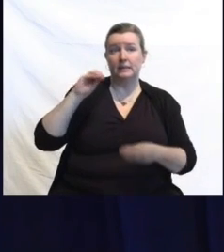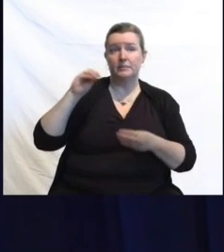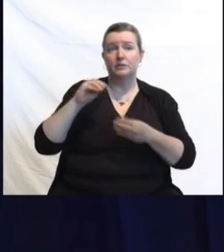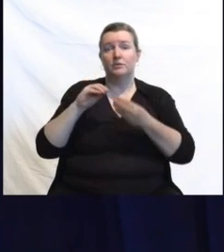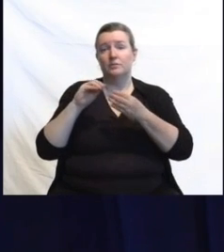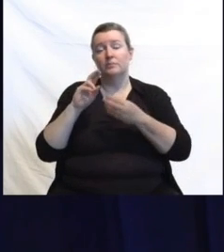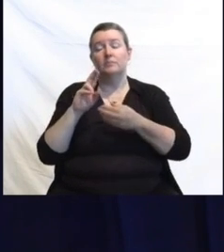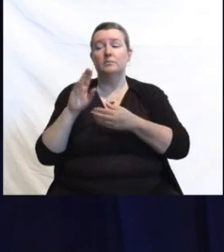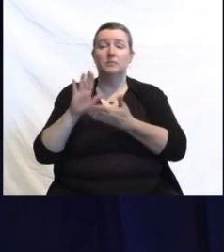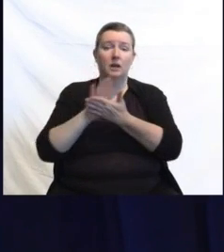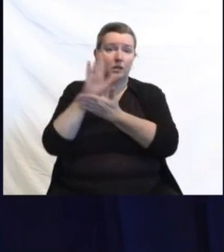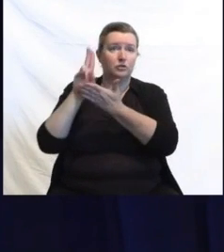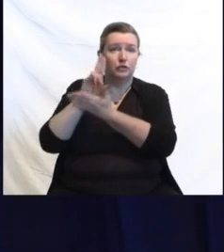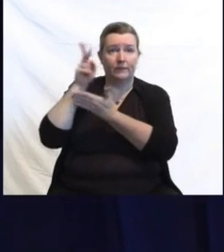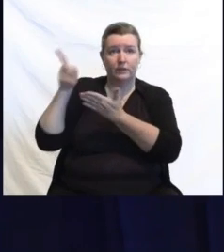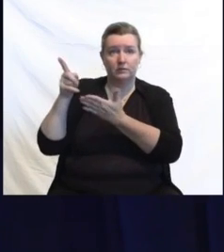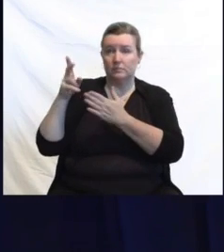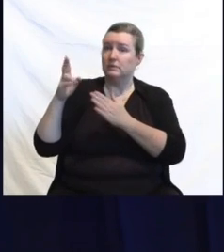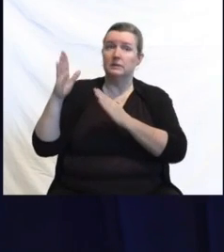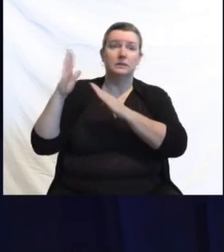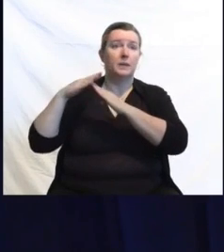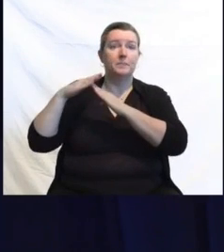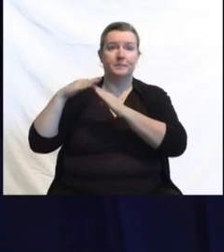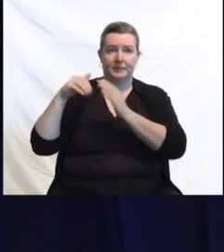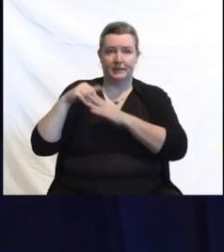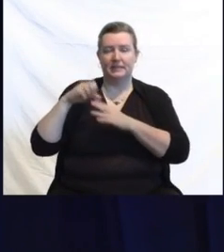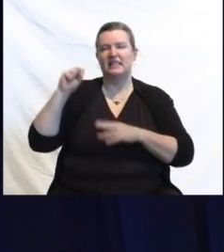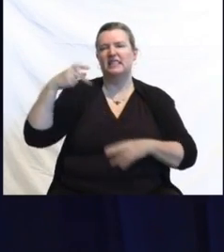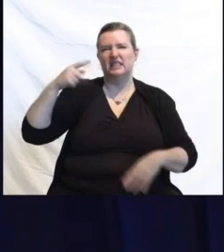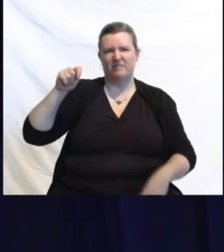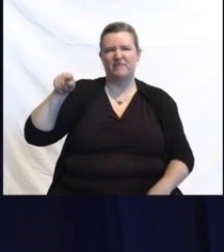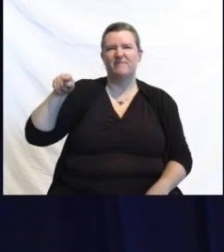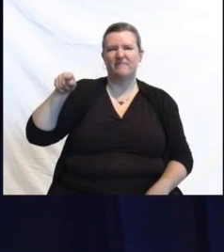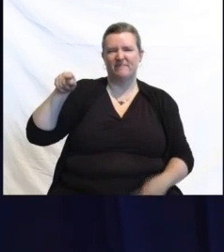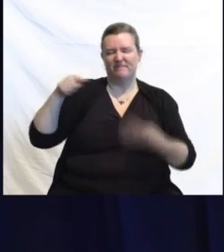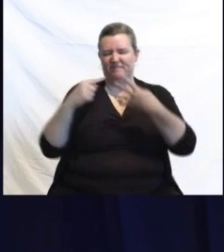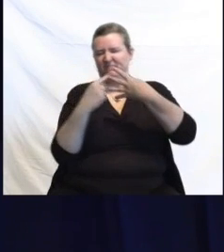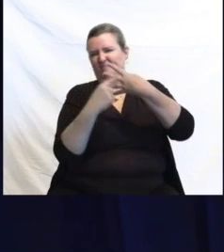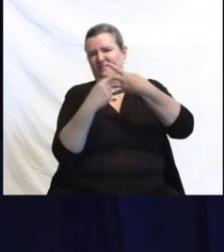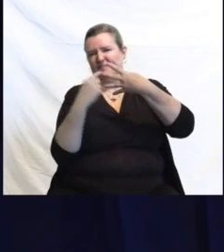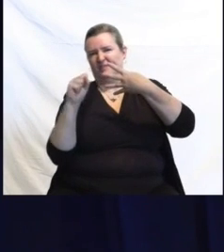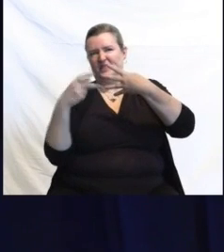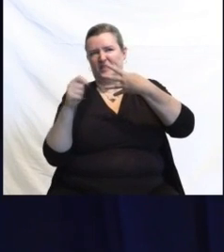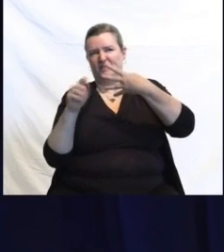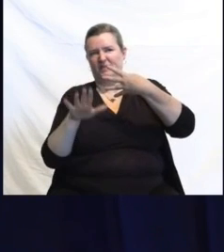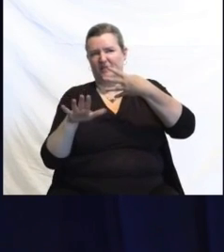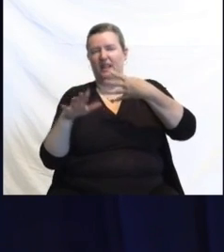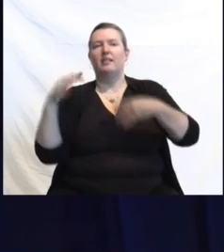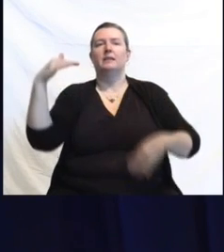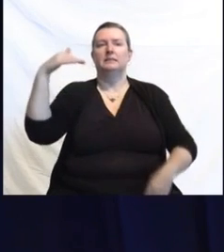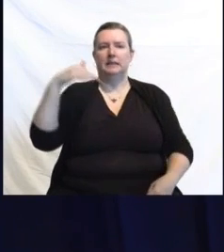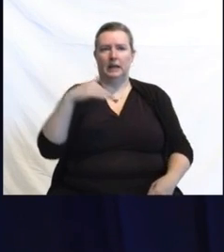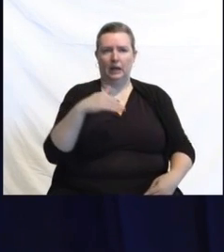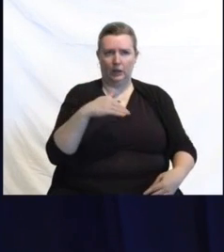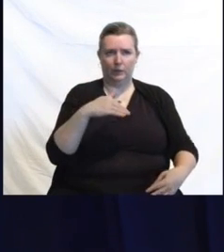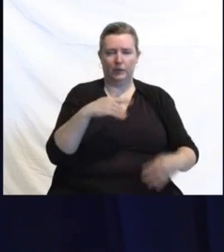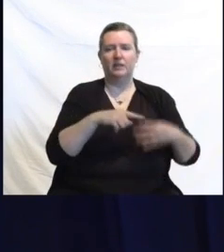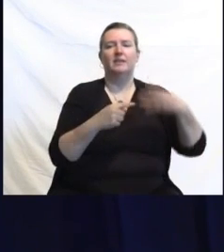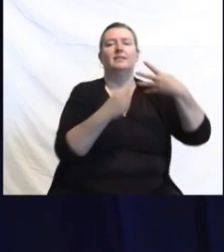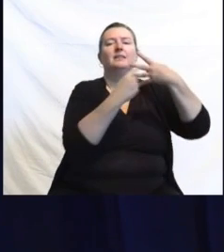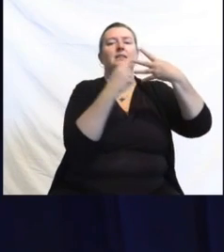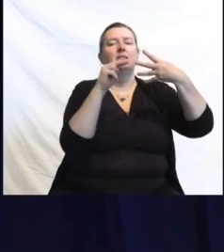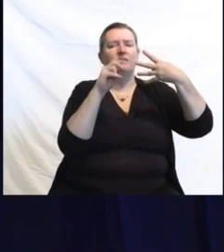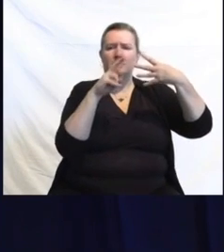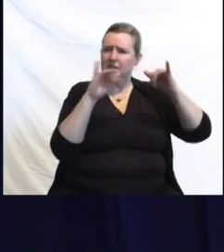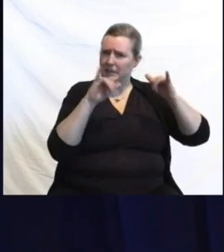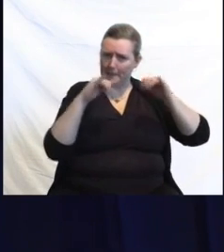-September and similar to the K-12 schools declined until the second week of November when they also began to